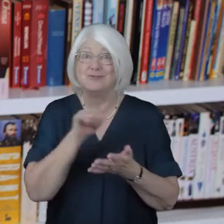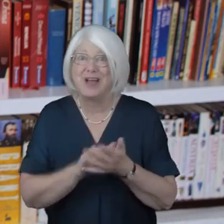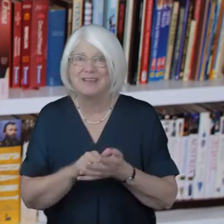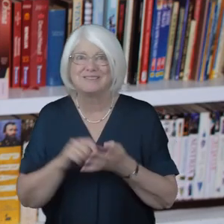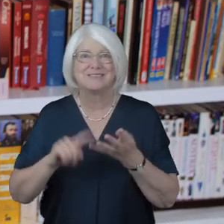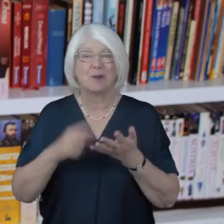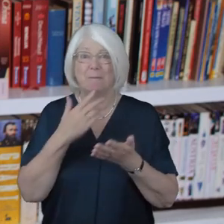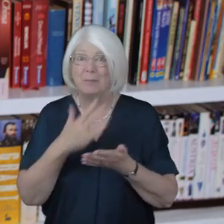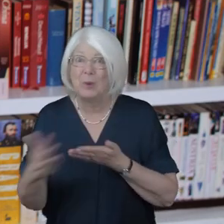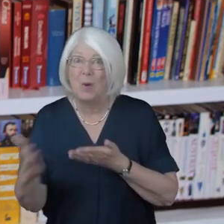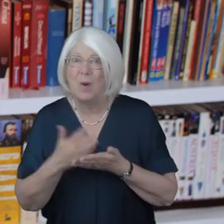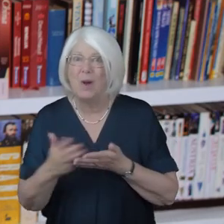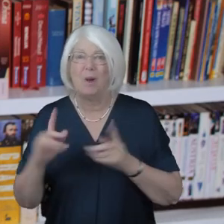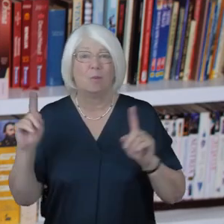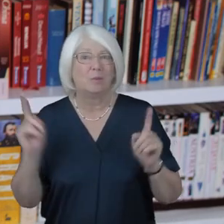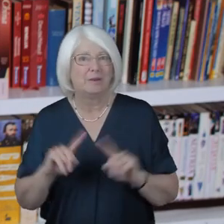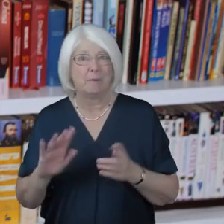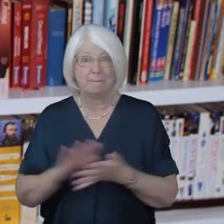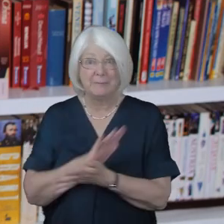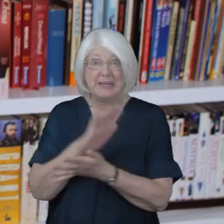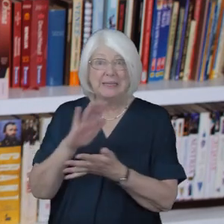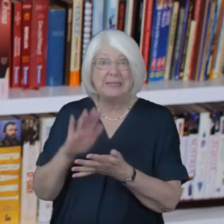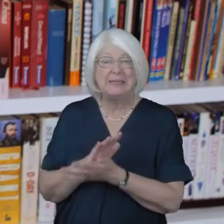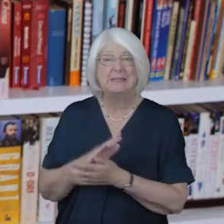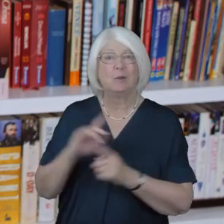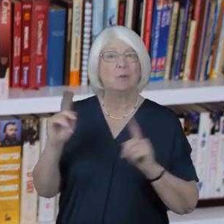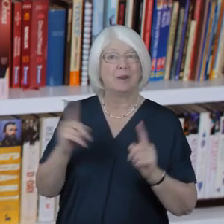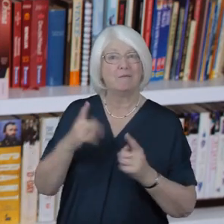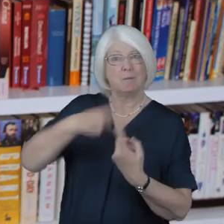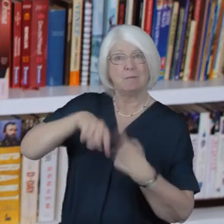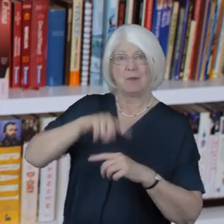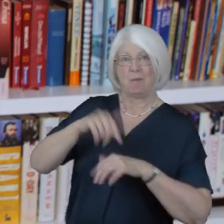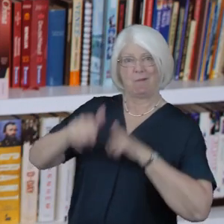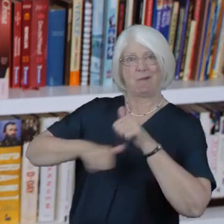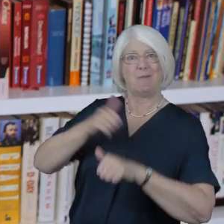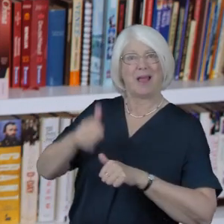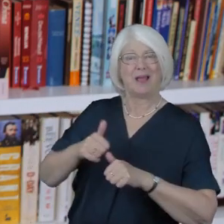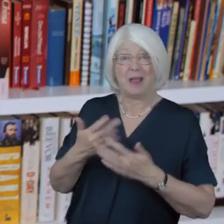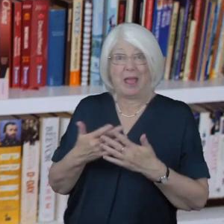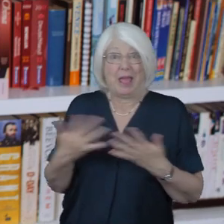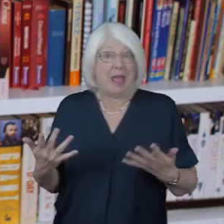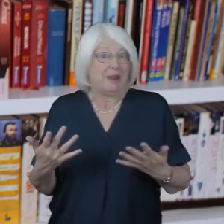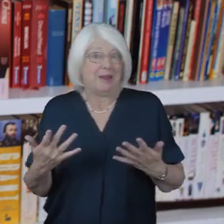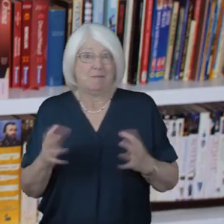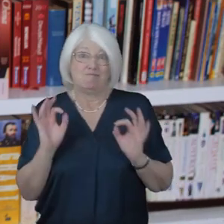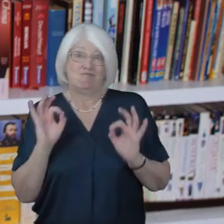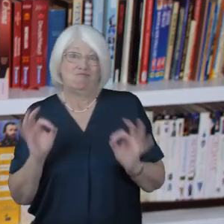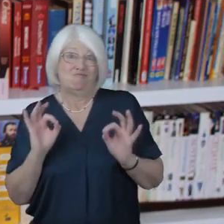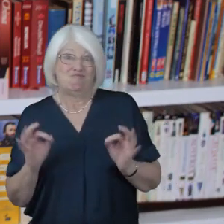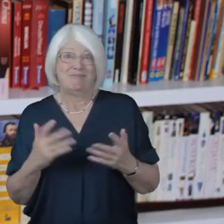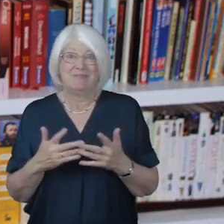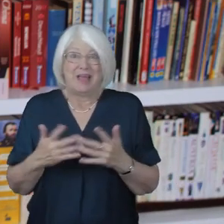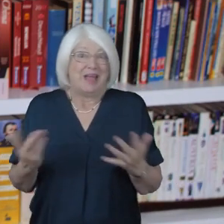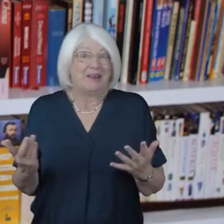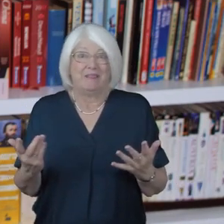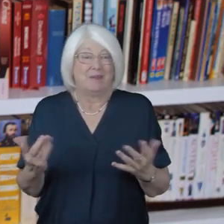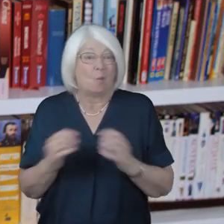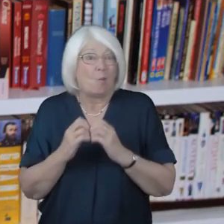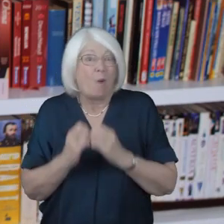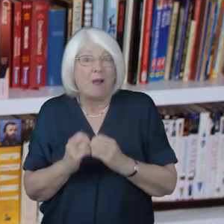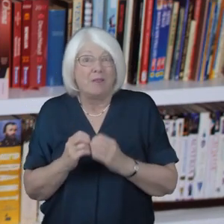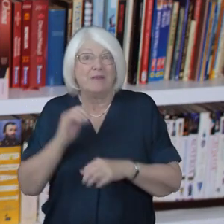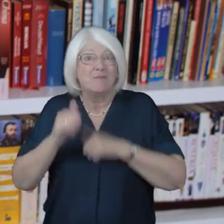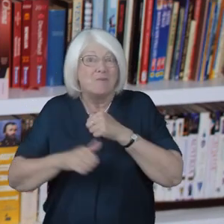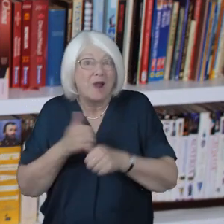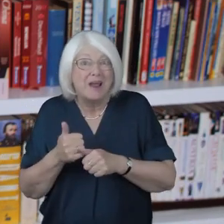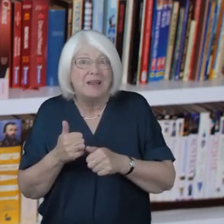is pure whatever is pleasing whatever is commendable if there is any excellence and if there is anything worthy of